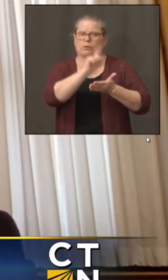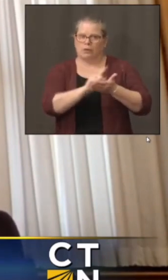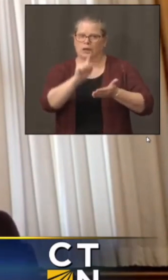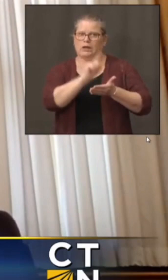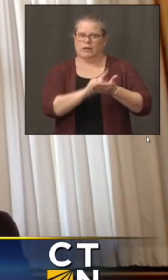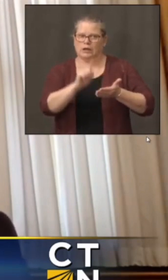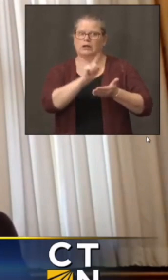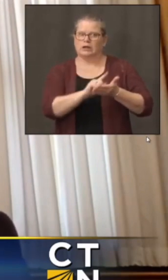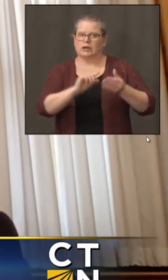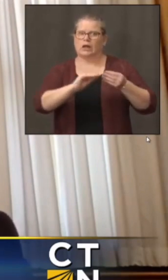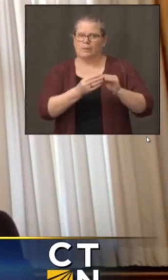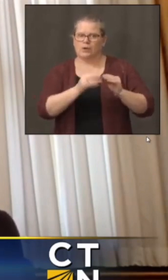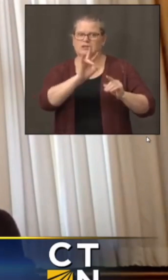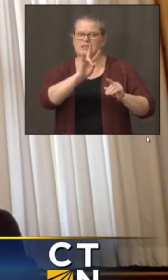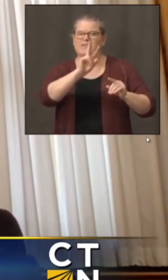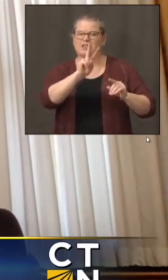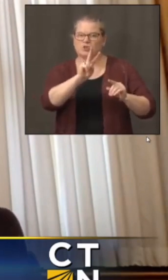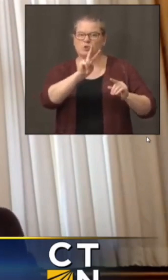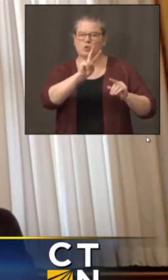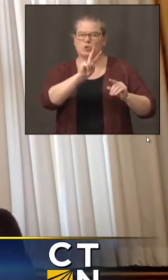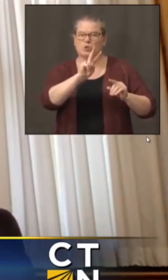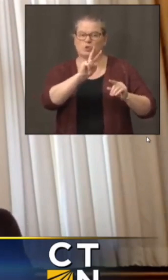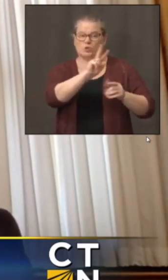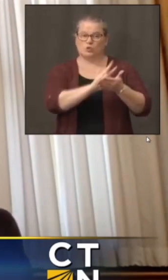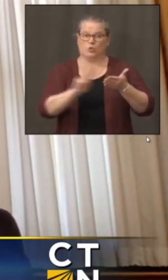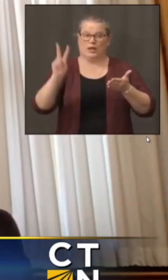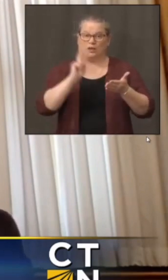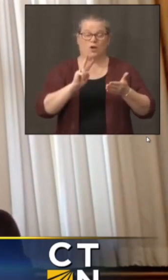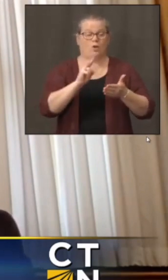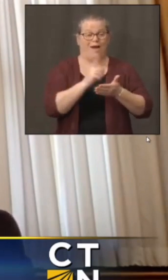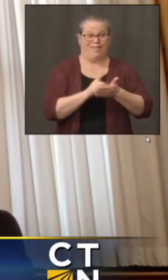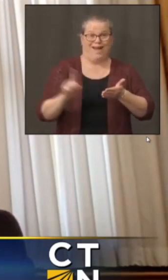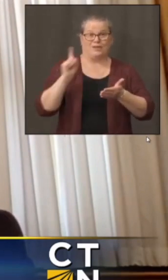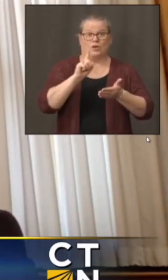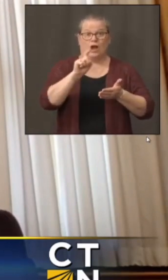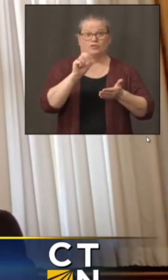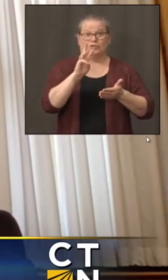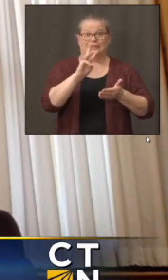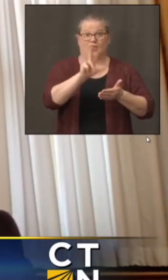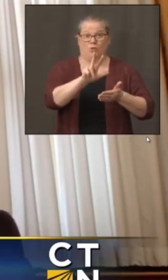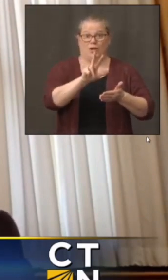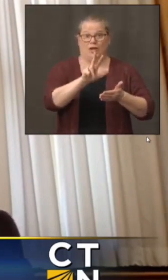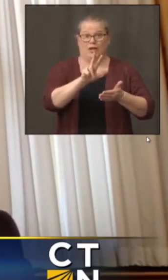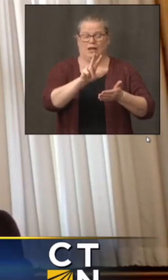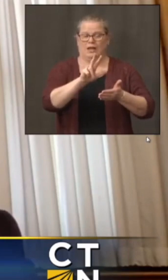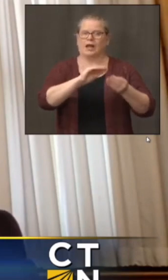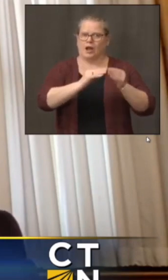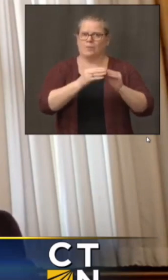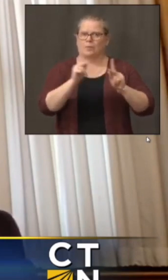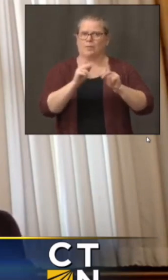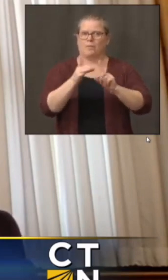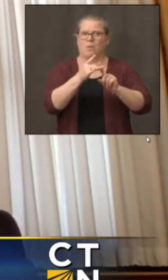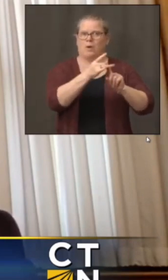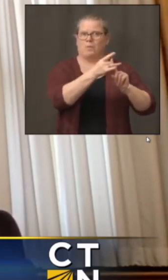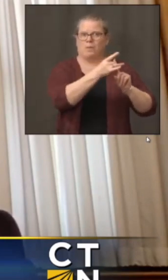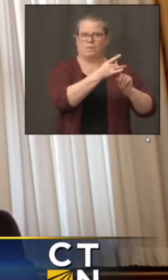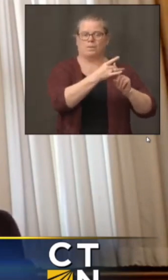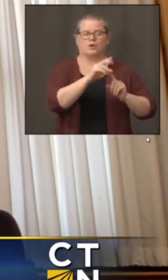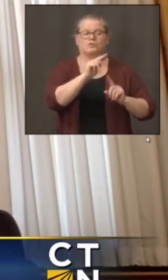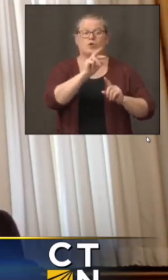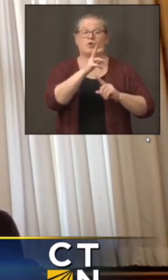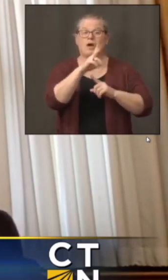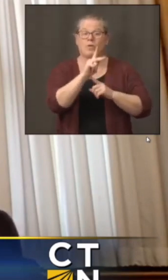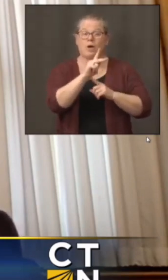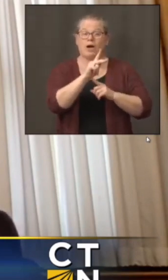cases two weeks ago, 163 cases last week, with test positivity about 5% in Norwalk.